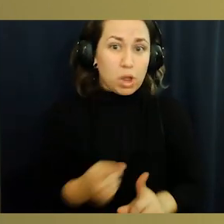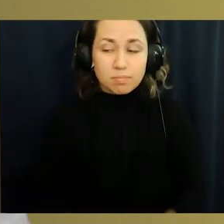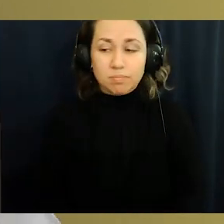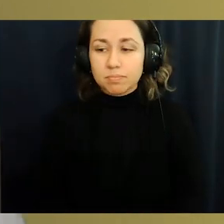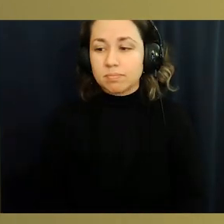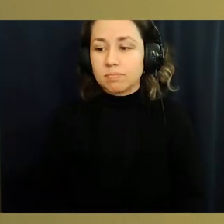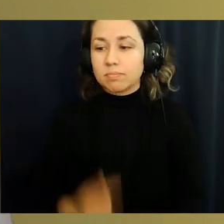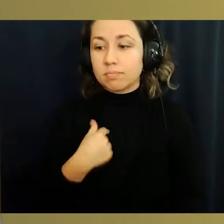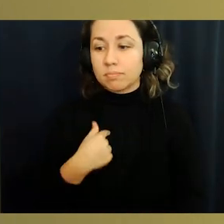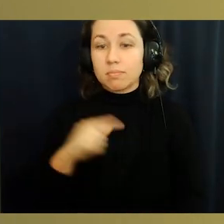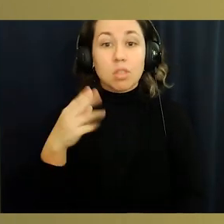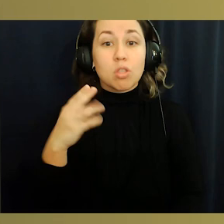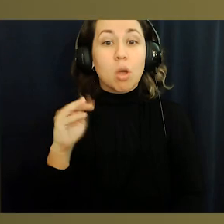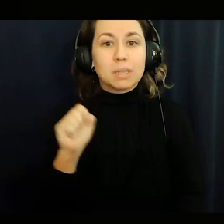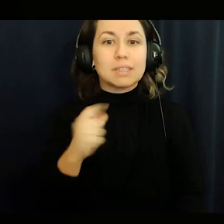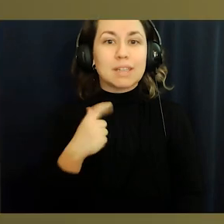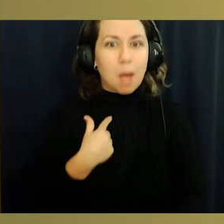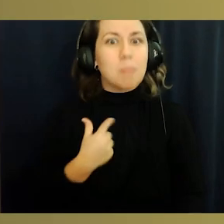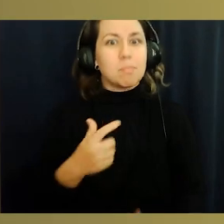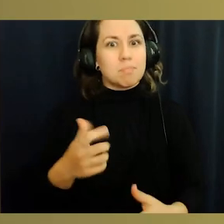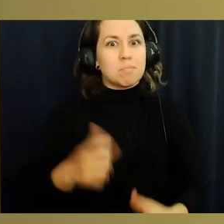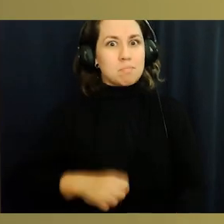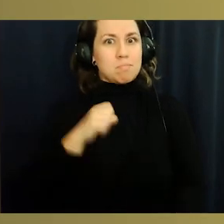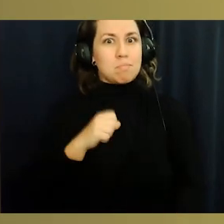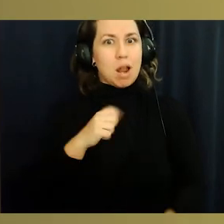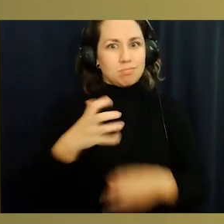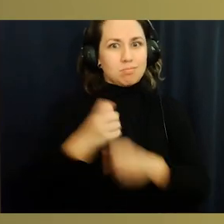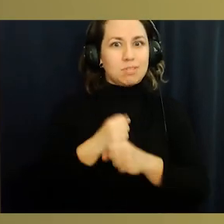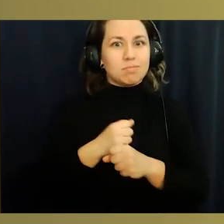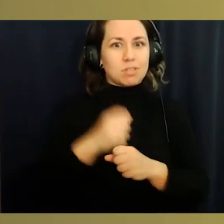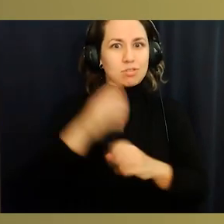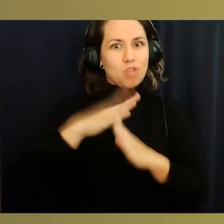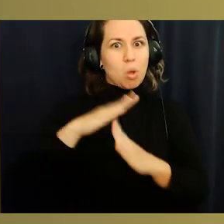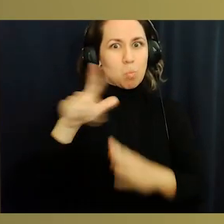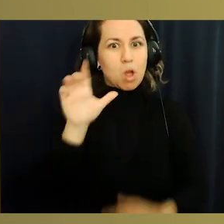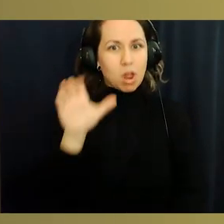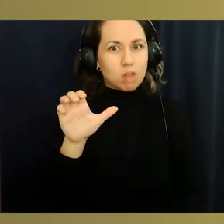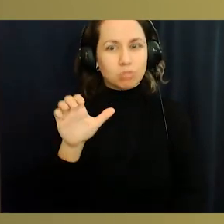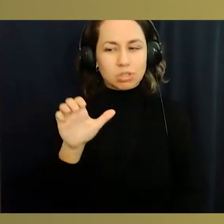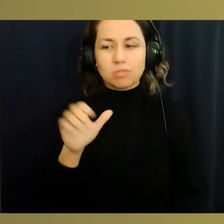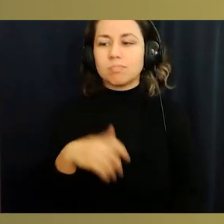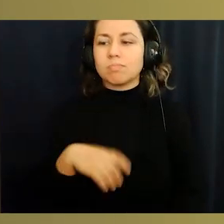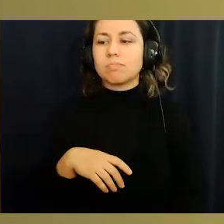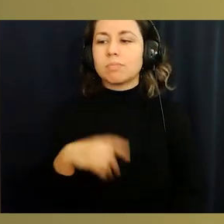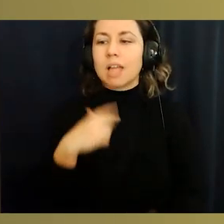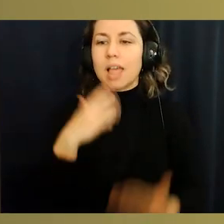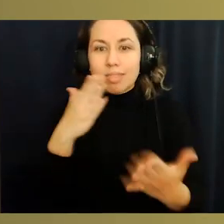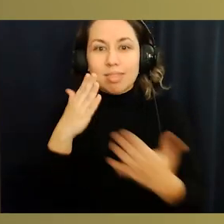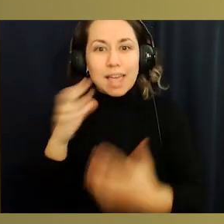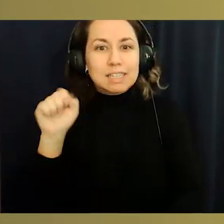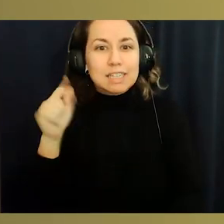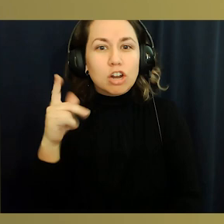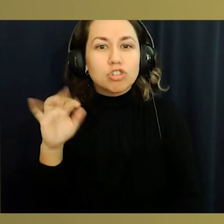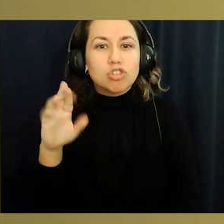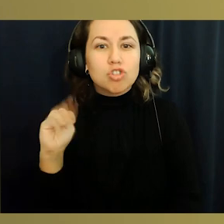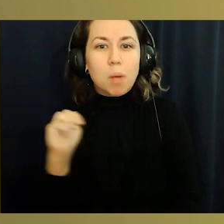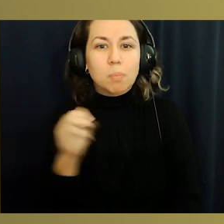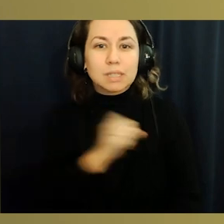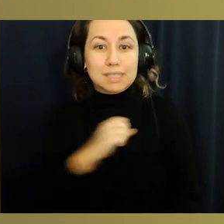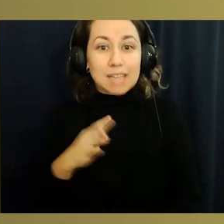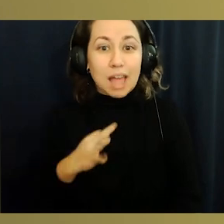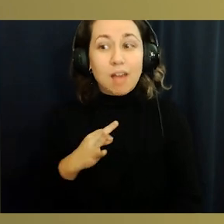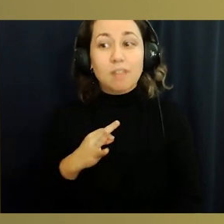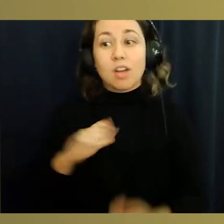we're all going to get through this at some point. Hi, my name is Thomas and I'm a proud recipient of the Top 100 School Award Award. I'd like to take this time